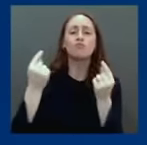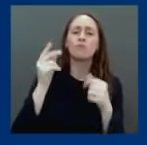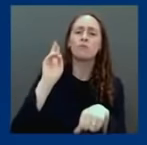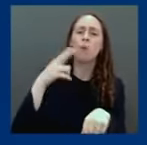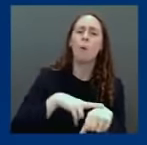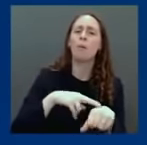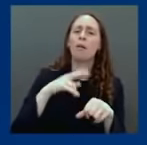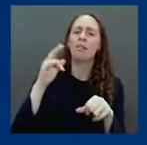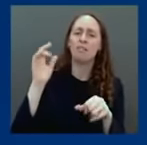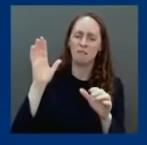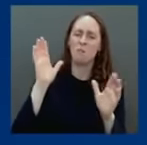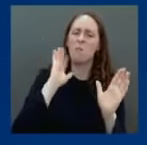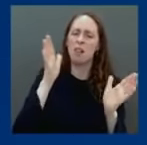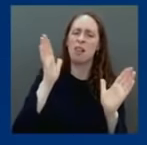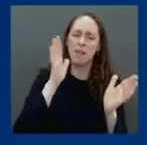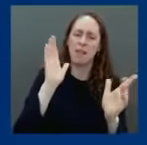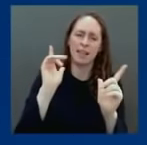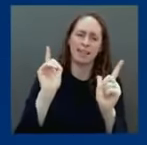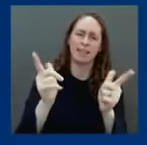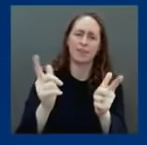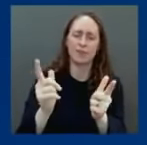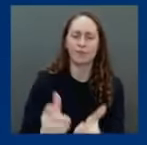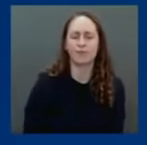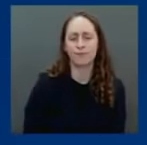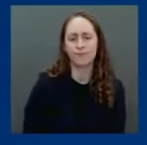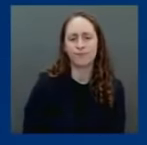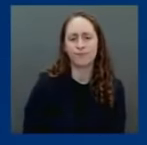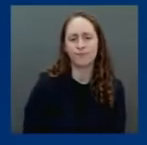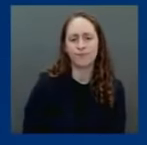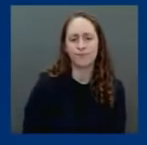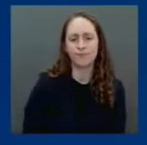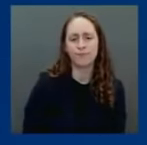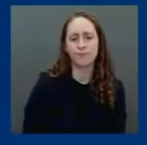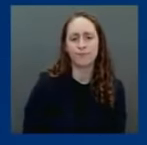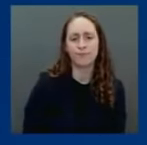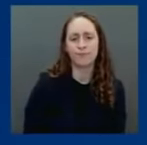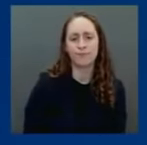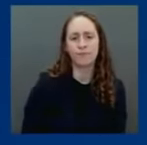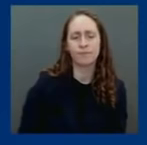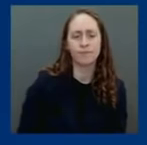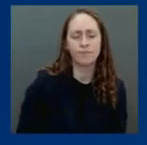All right. Time for a couple more questions. Let's go to Sheryl Stolberg at the New York Times.